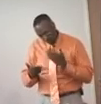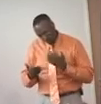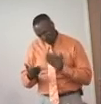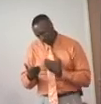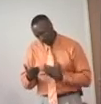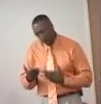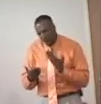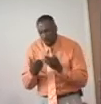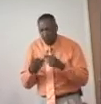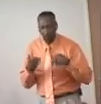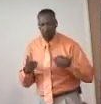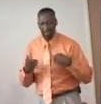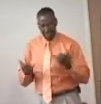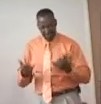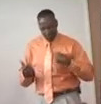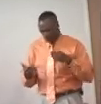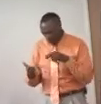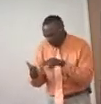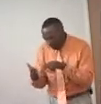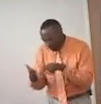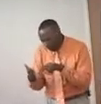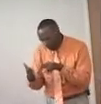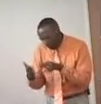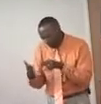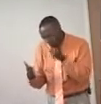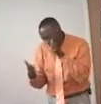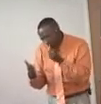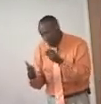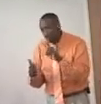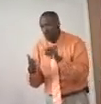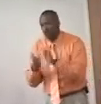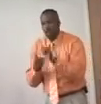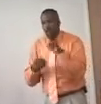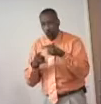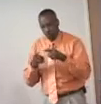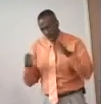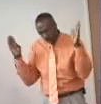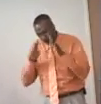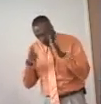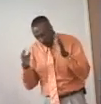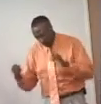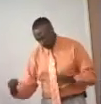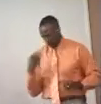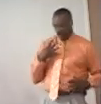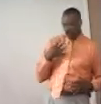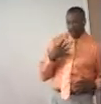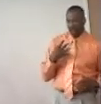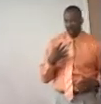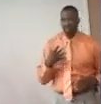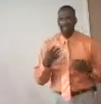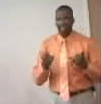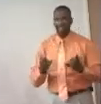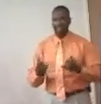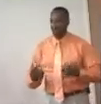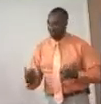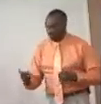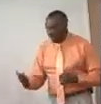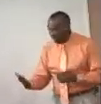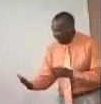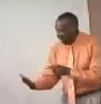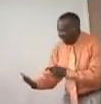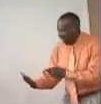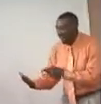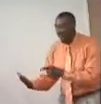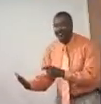good to me. And so now I got word in me so that when trouble hits me, what comes up out of me